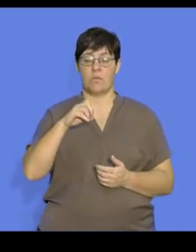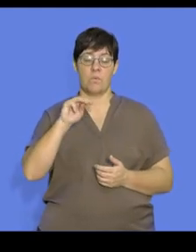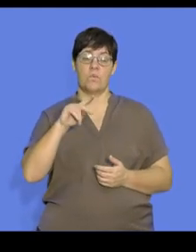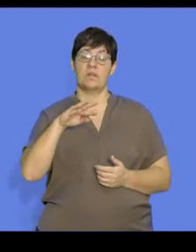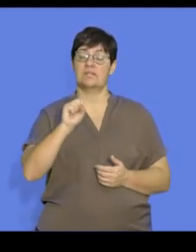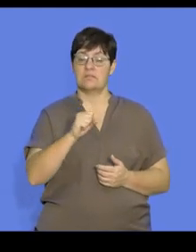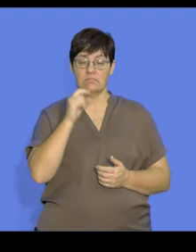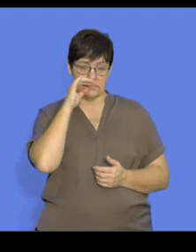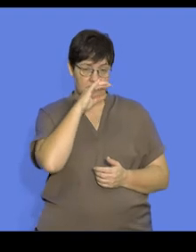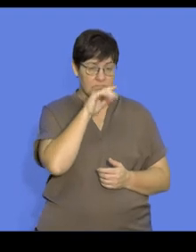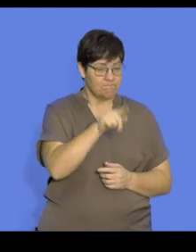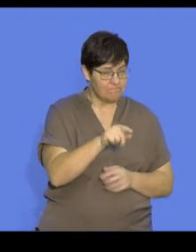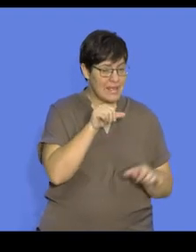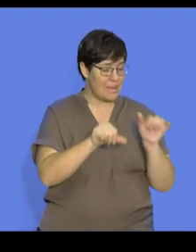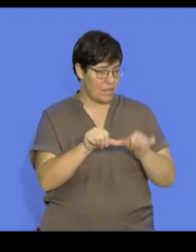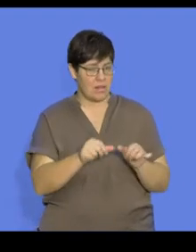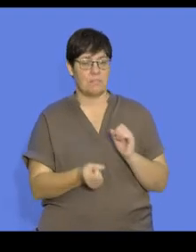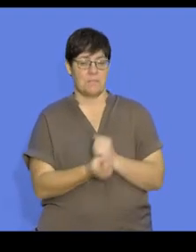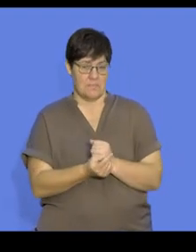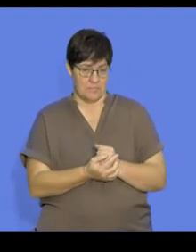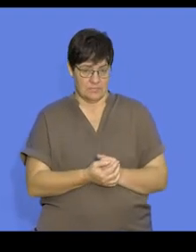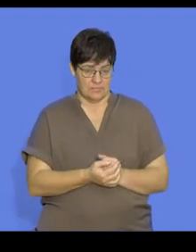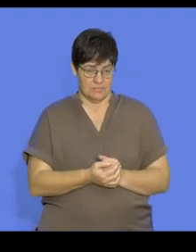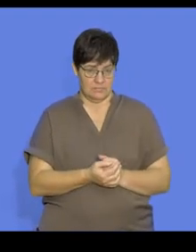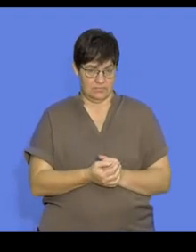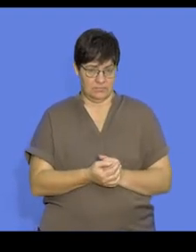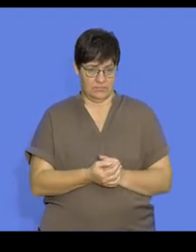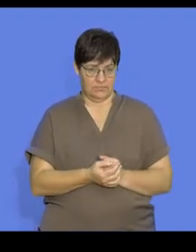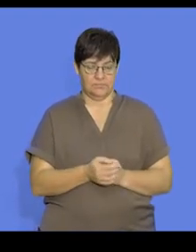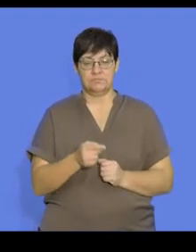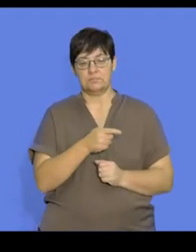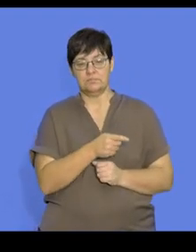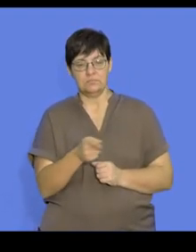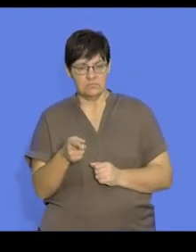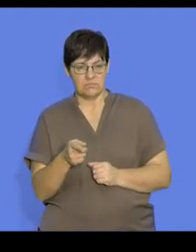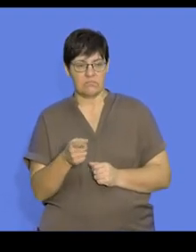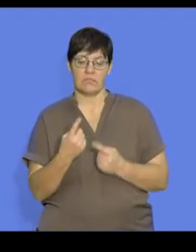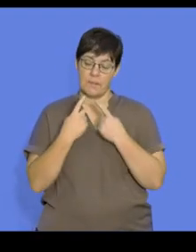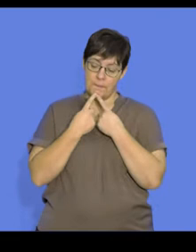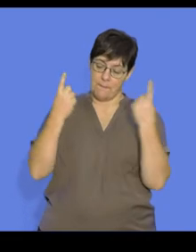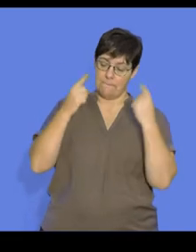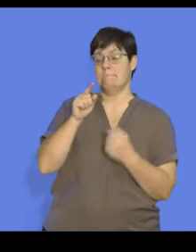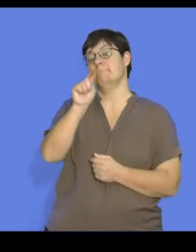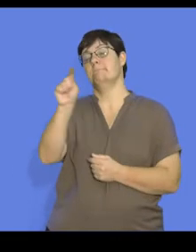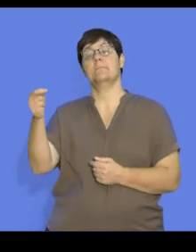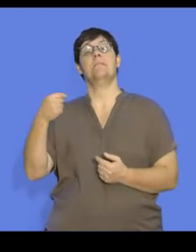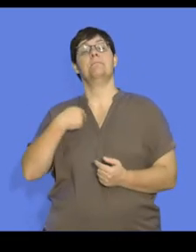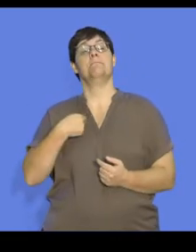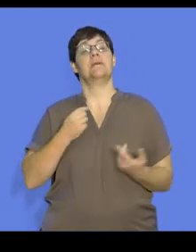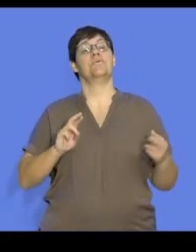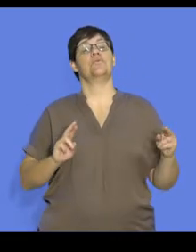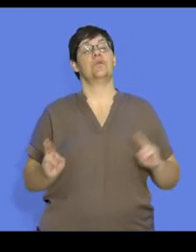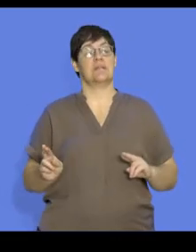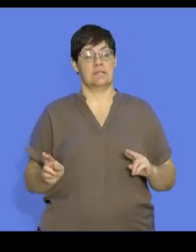released and sometimes these pheromones act as chemical stimuli to announce to the other mating partner that